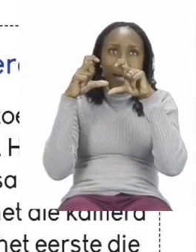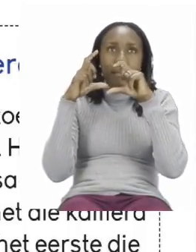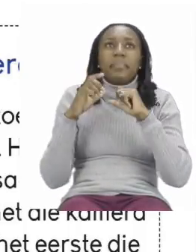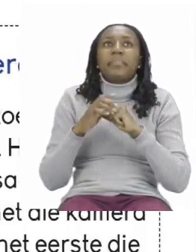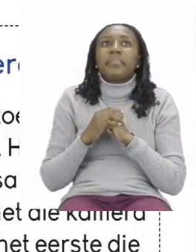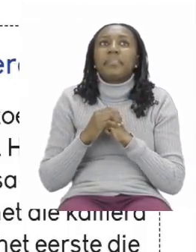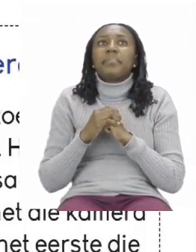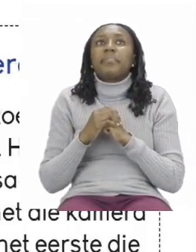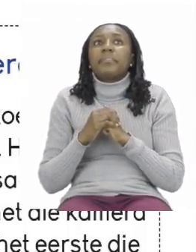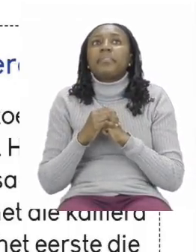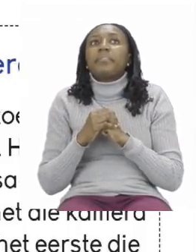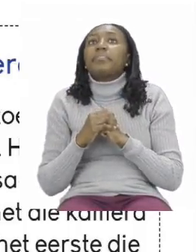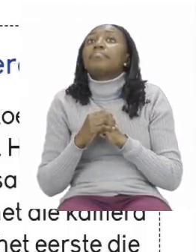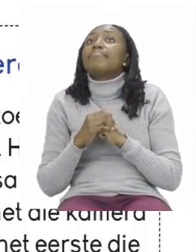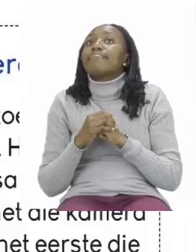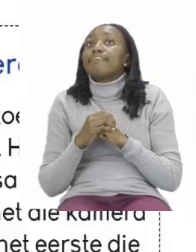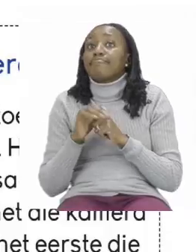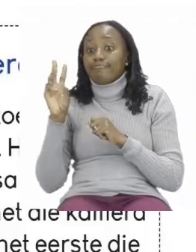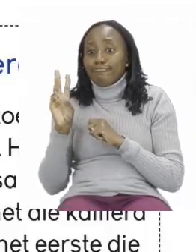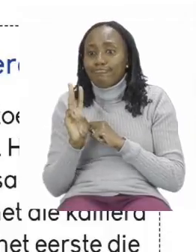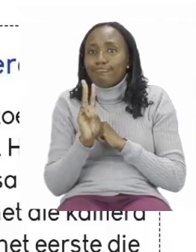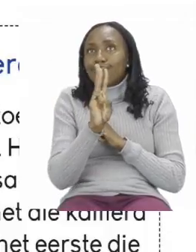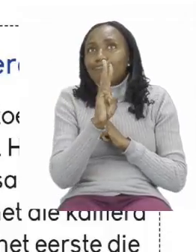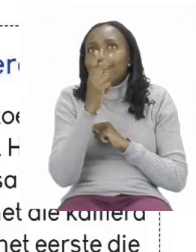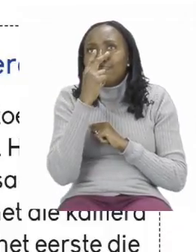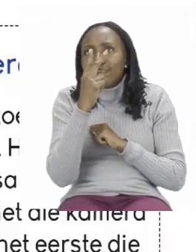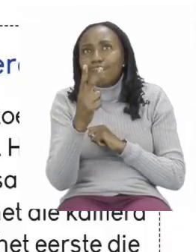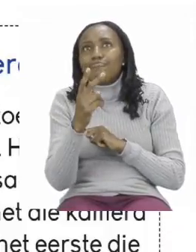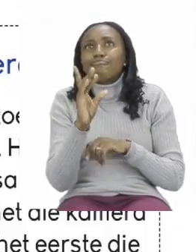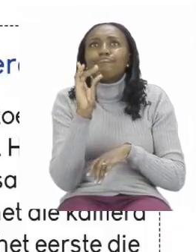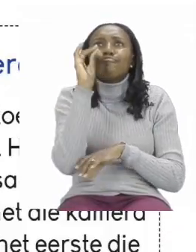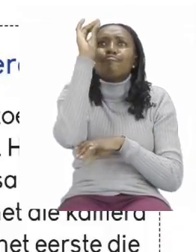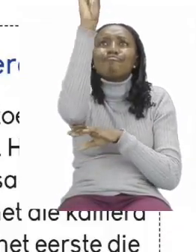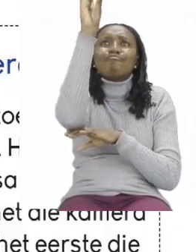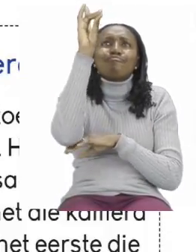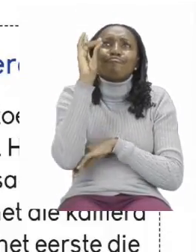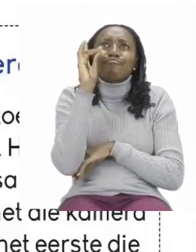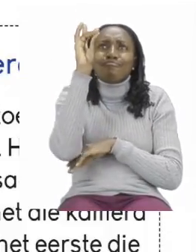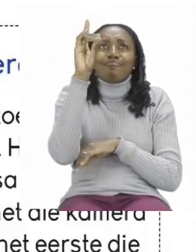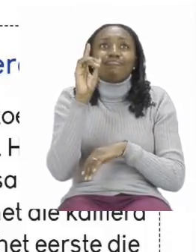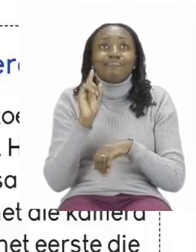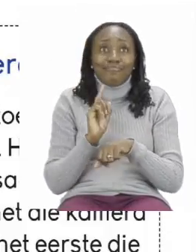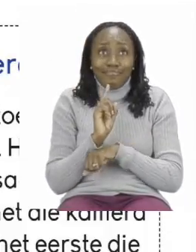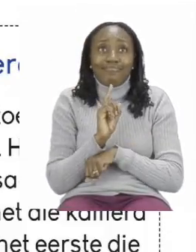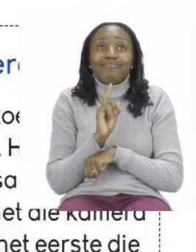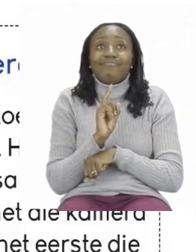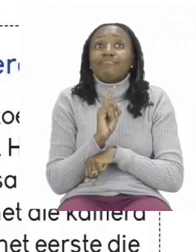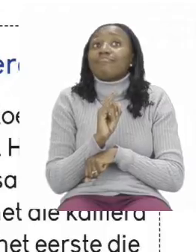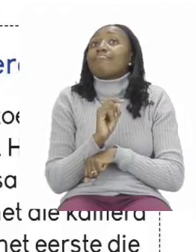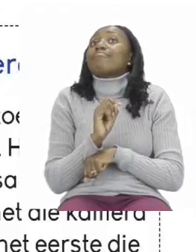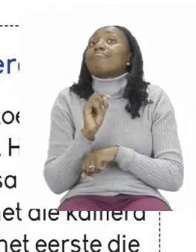They went to see the giraffes first and Pam's dad